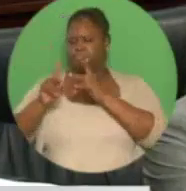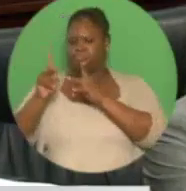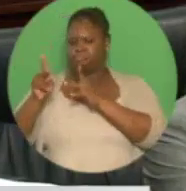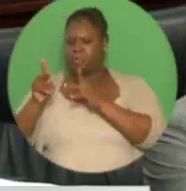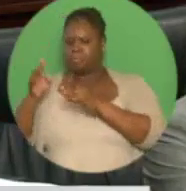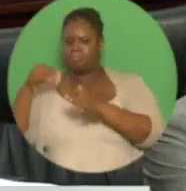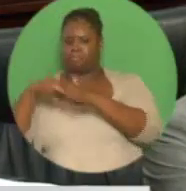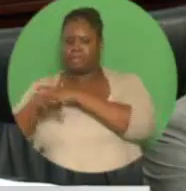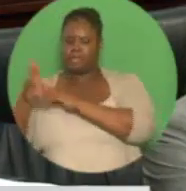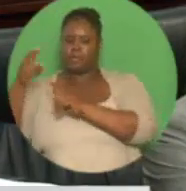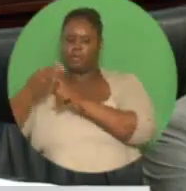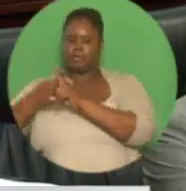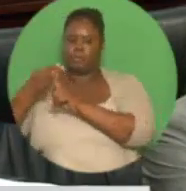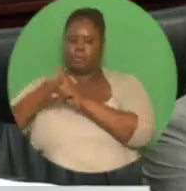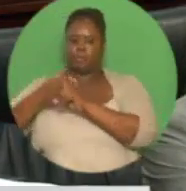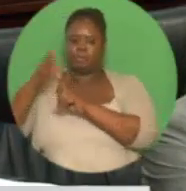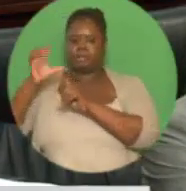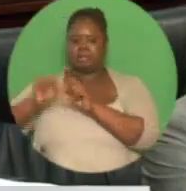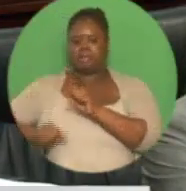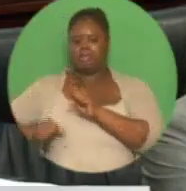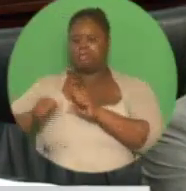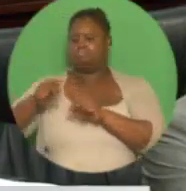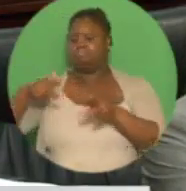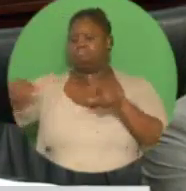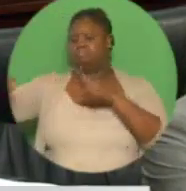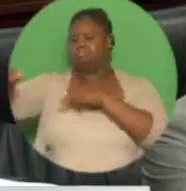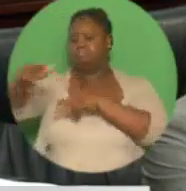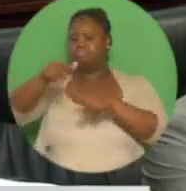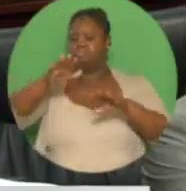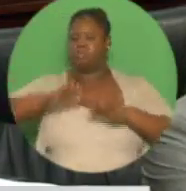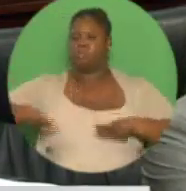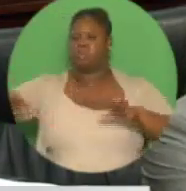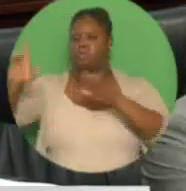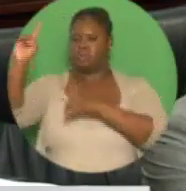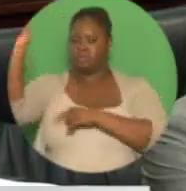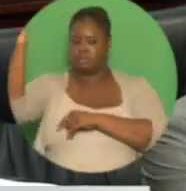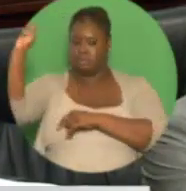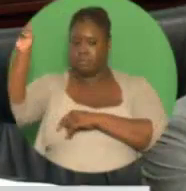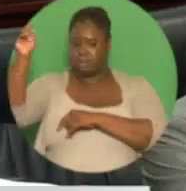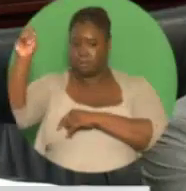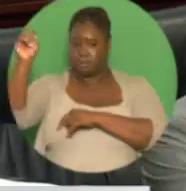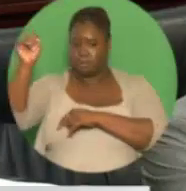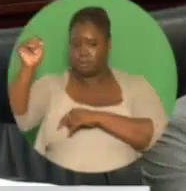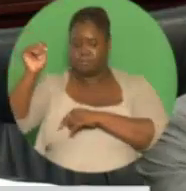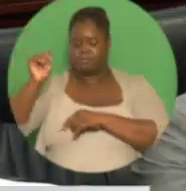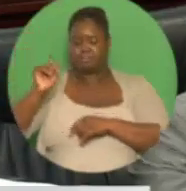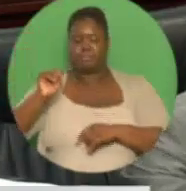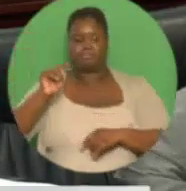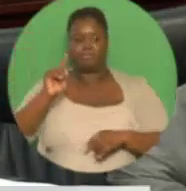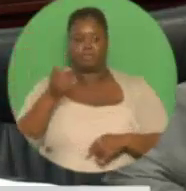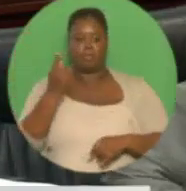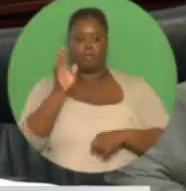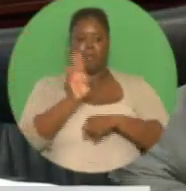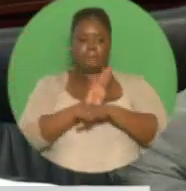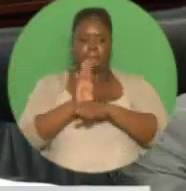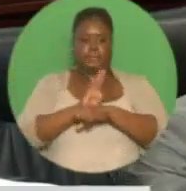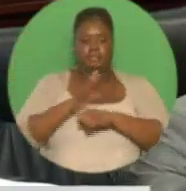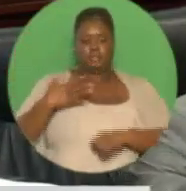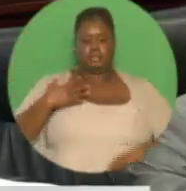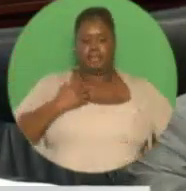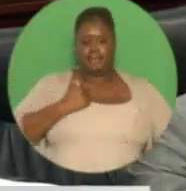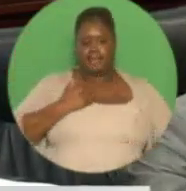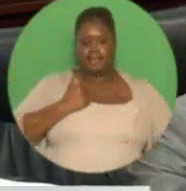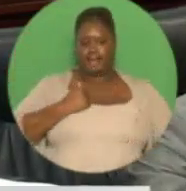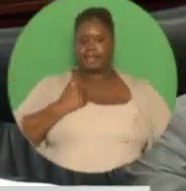shops and excursions, and an all-inclusive plan. We are being assisted by a Canadian-based company, CBRE Hotels,